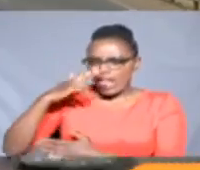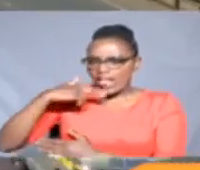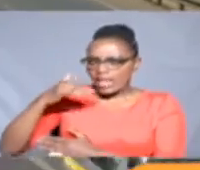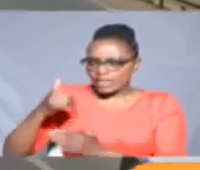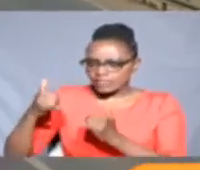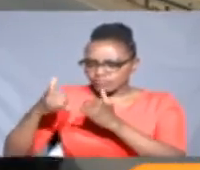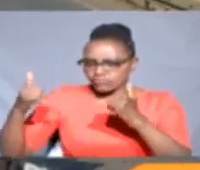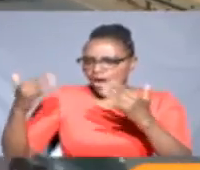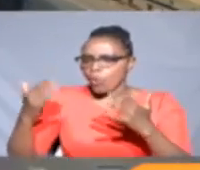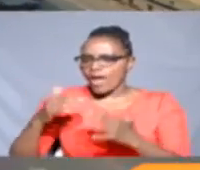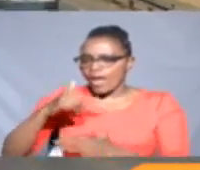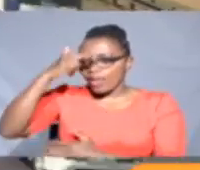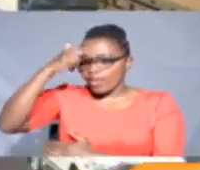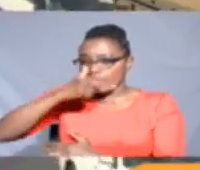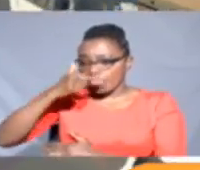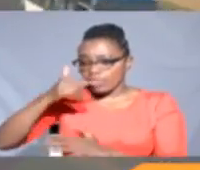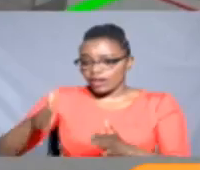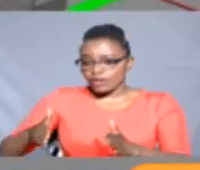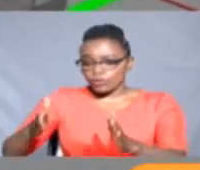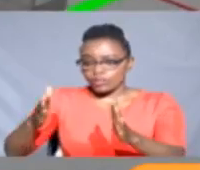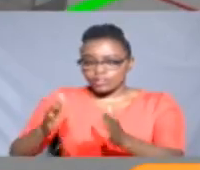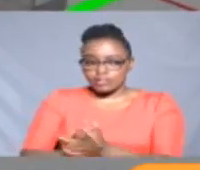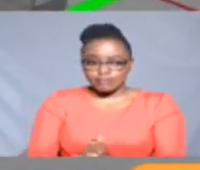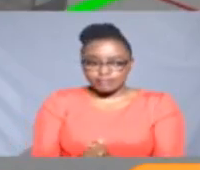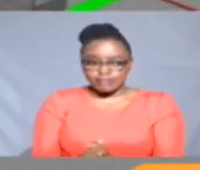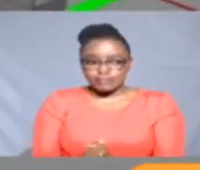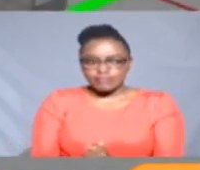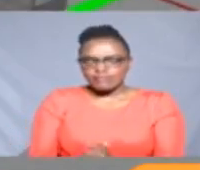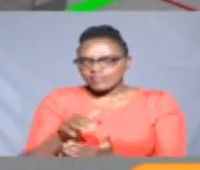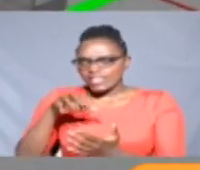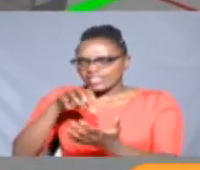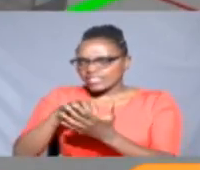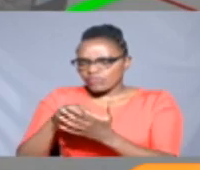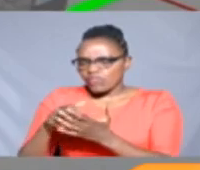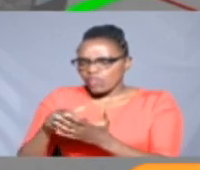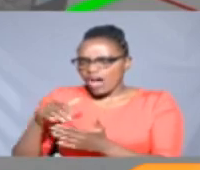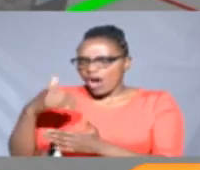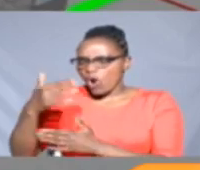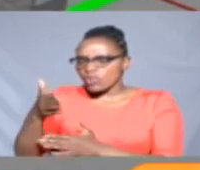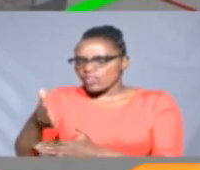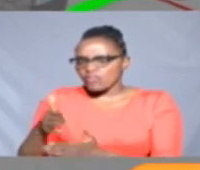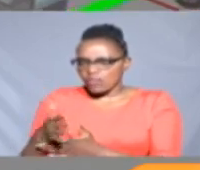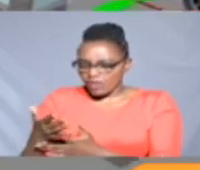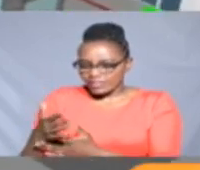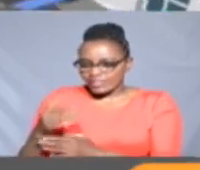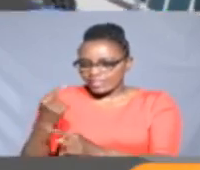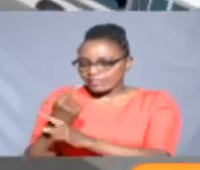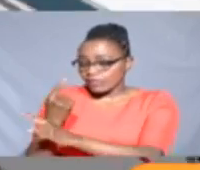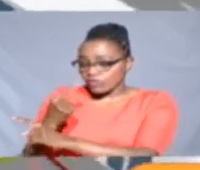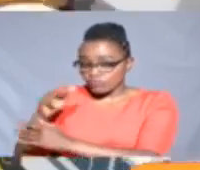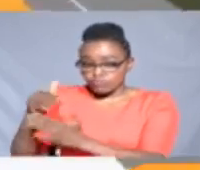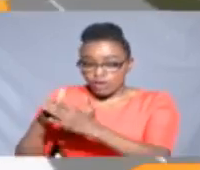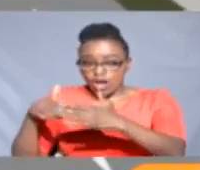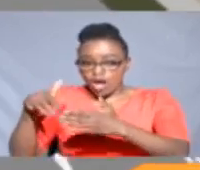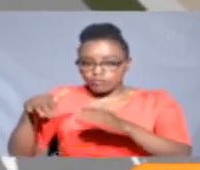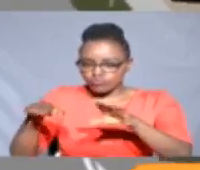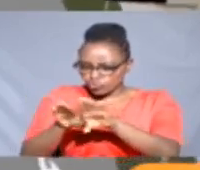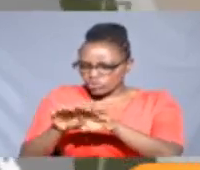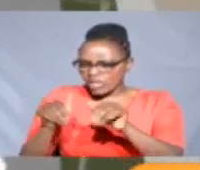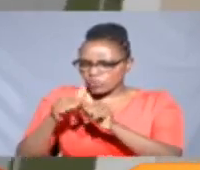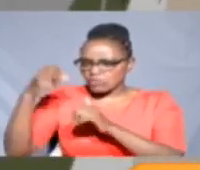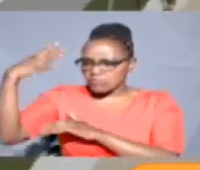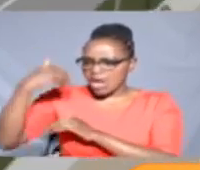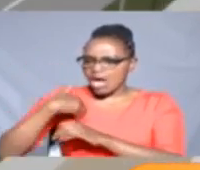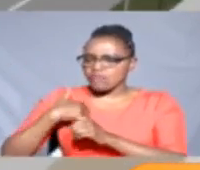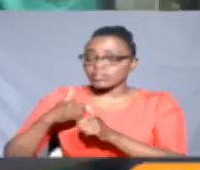red line on Thika Road. BRT stations are usually located at the medians. Closed, well